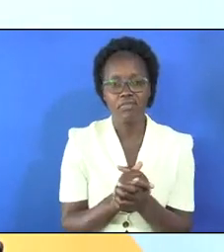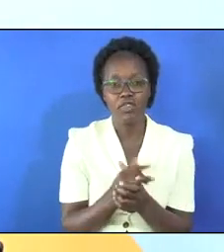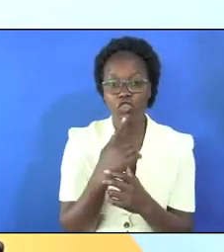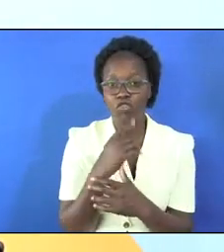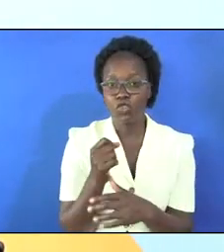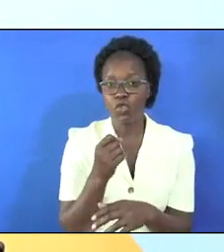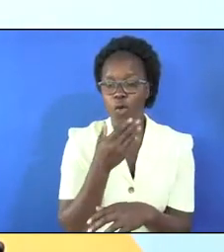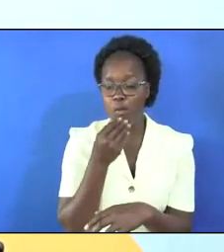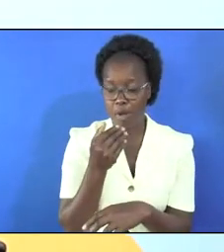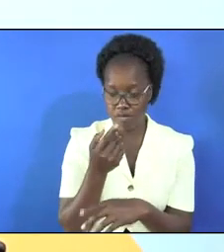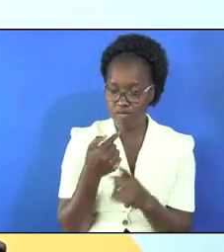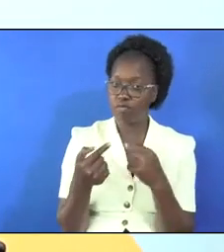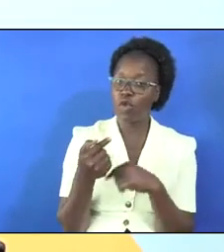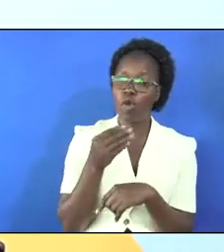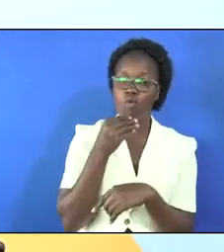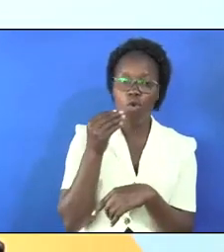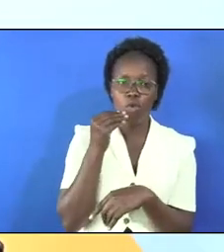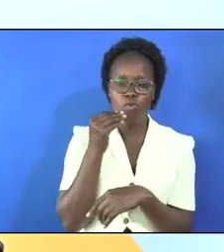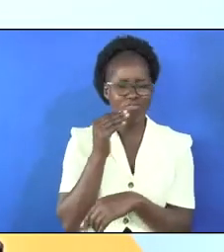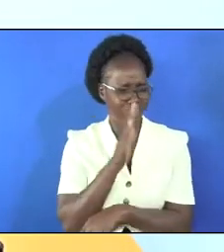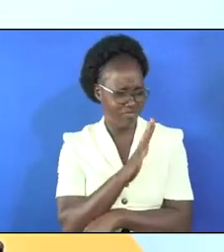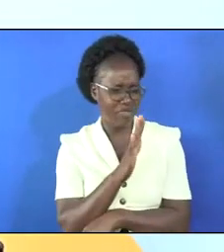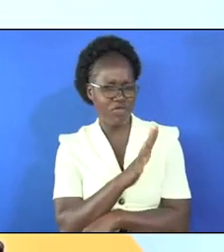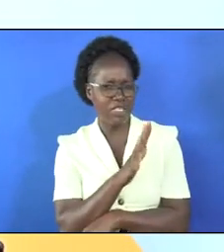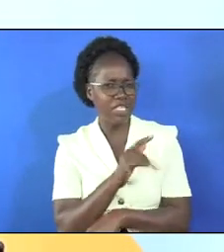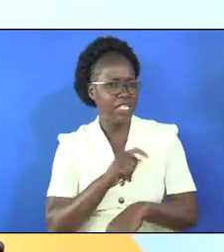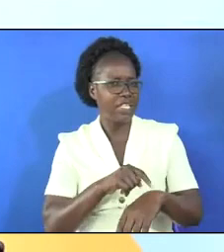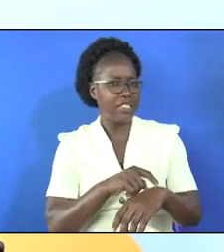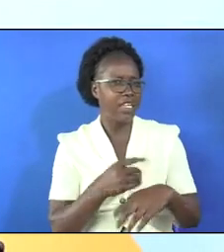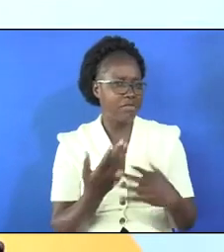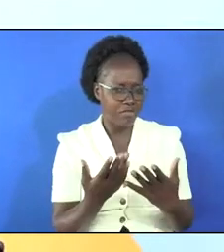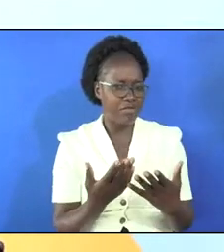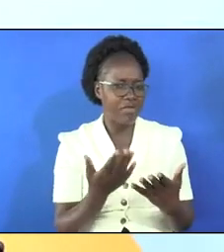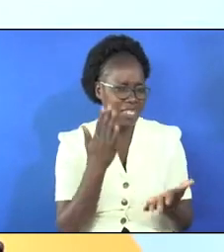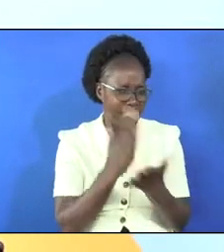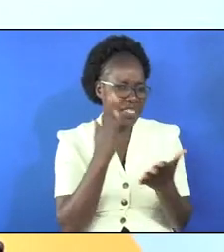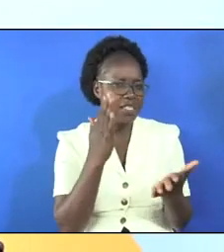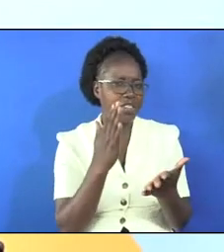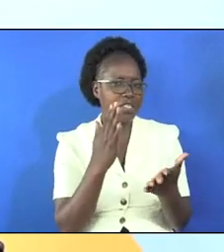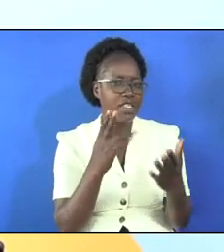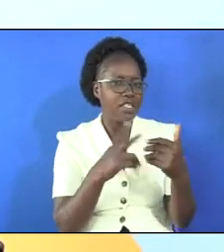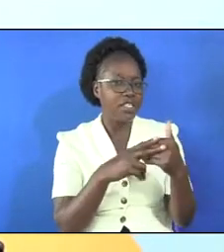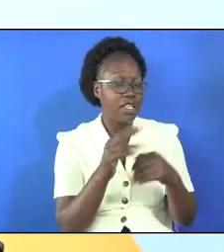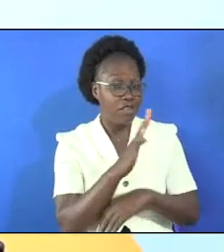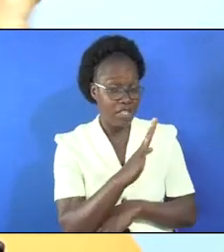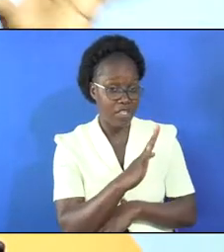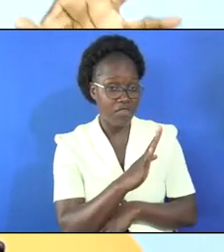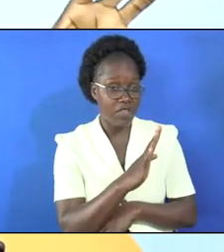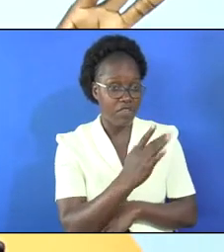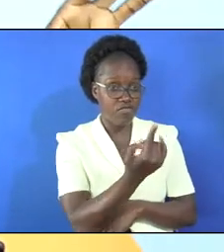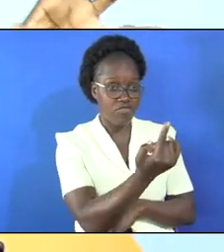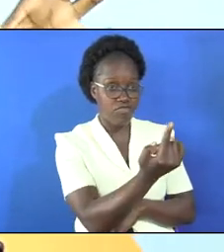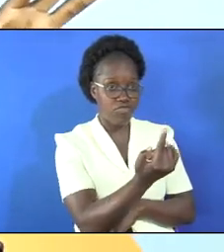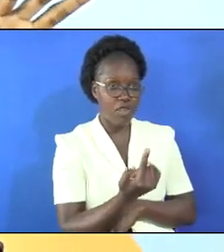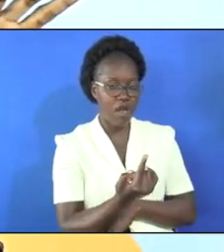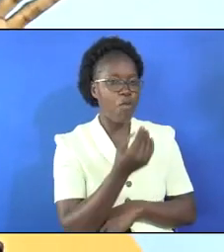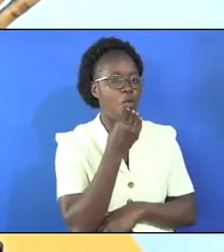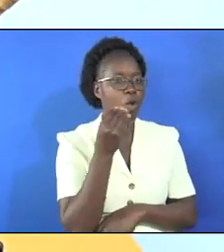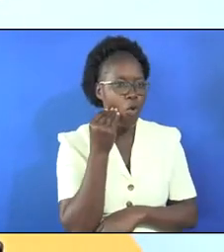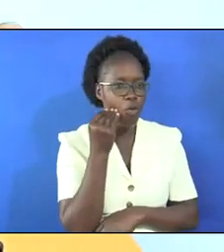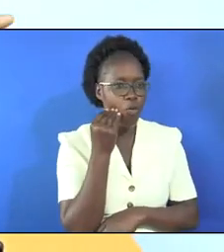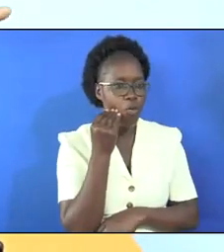so when this man came home at the exact time 7 pm when he came home